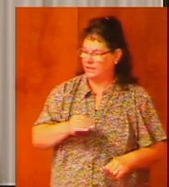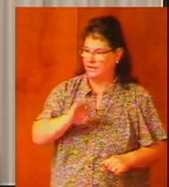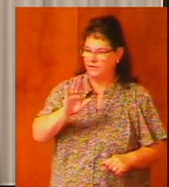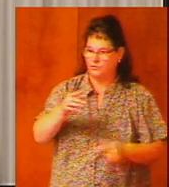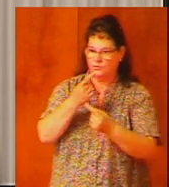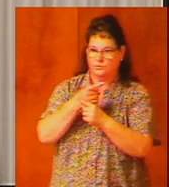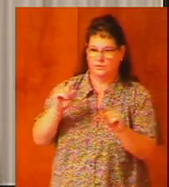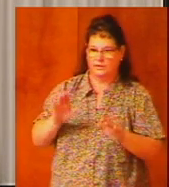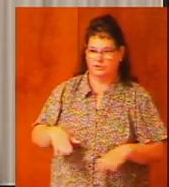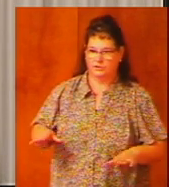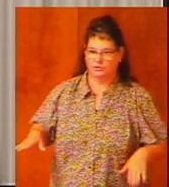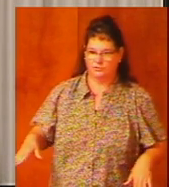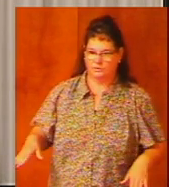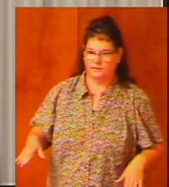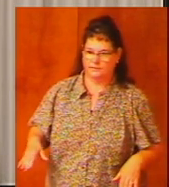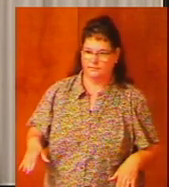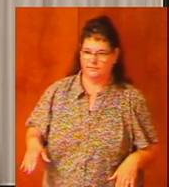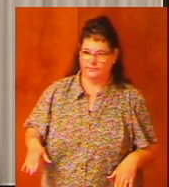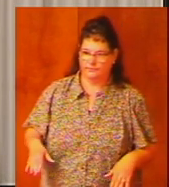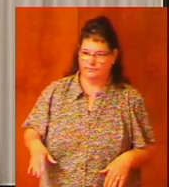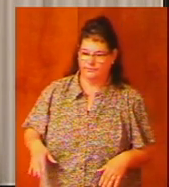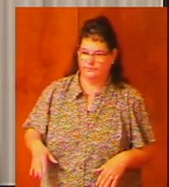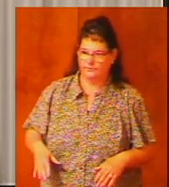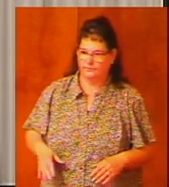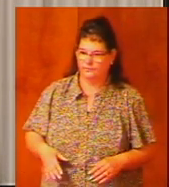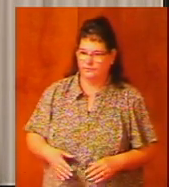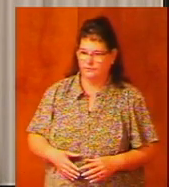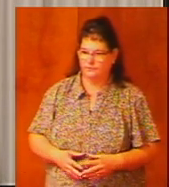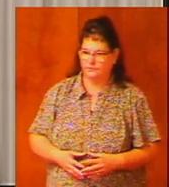your grandchildren even